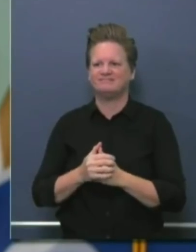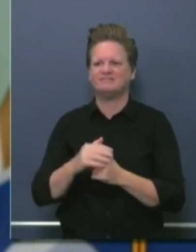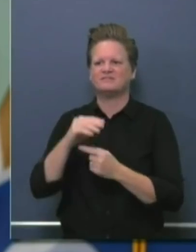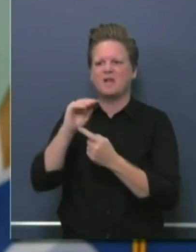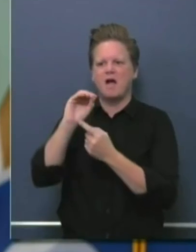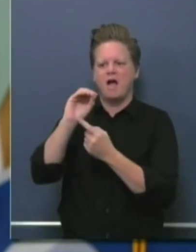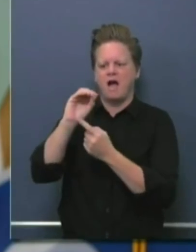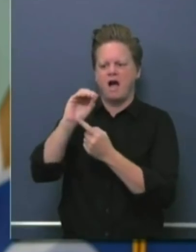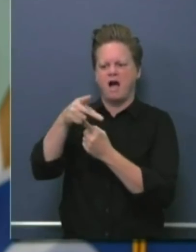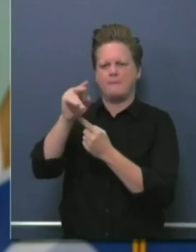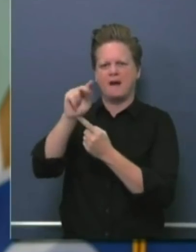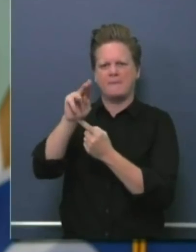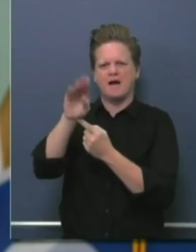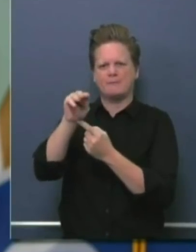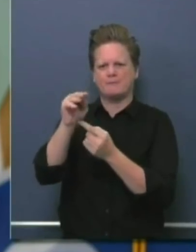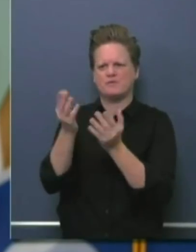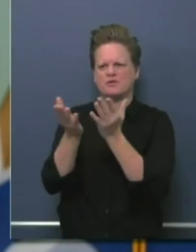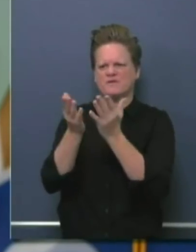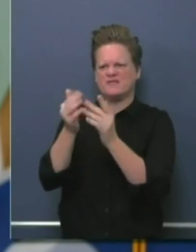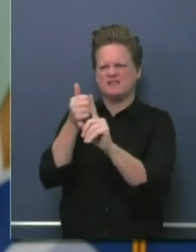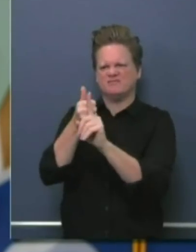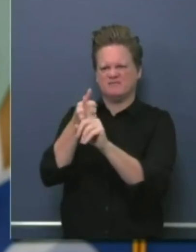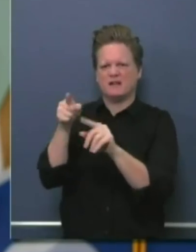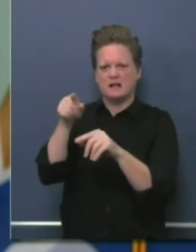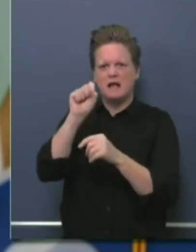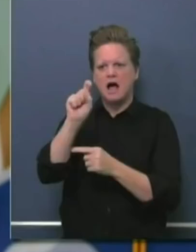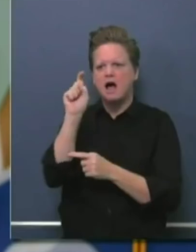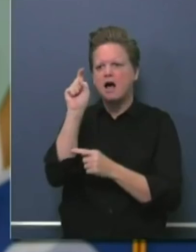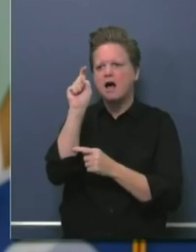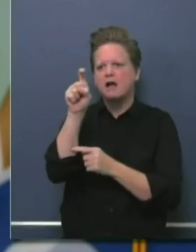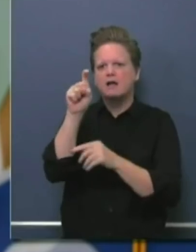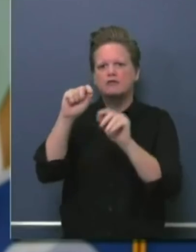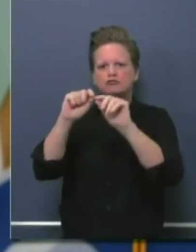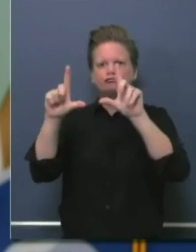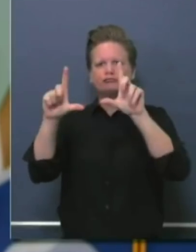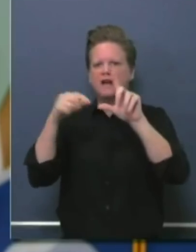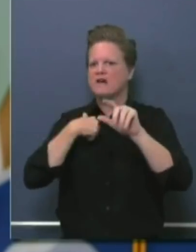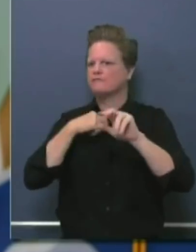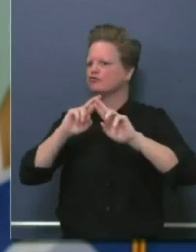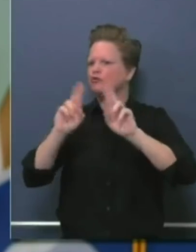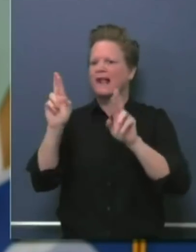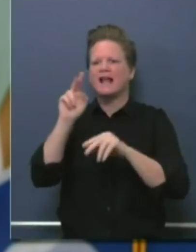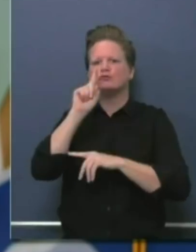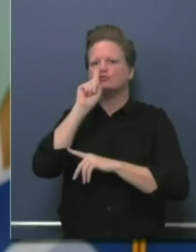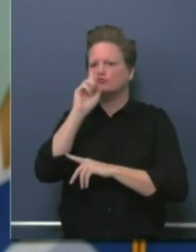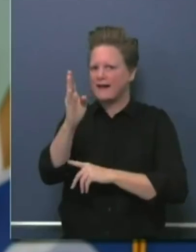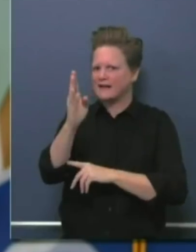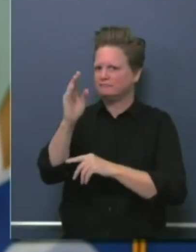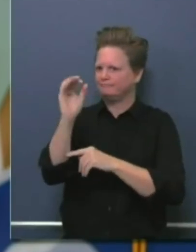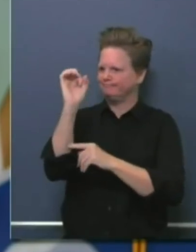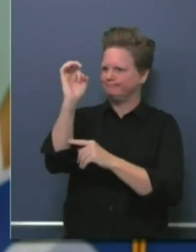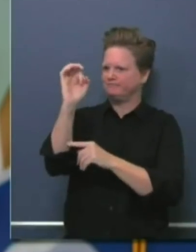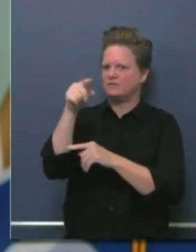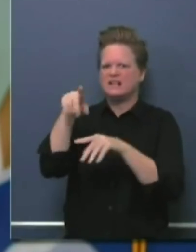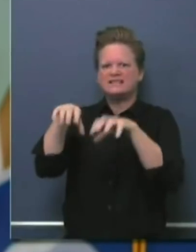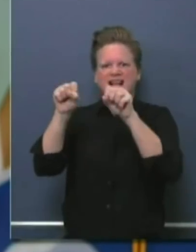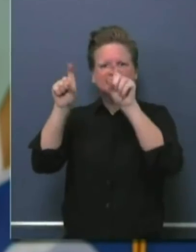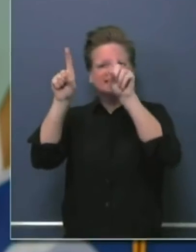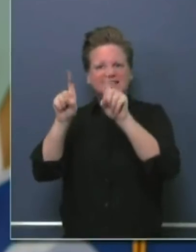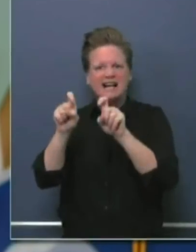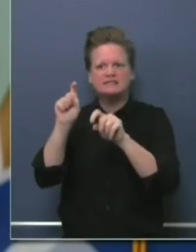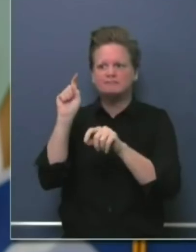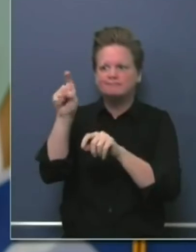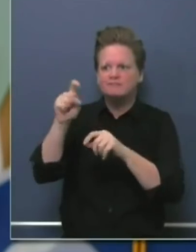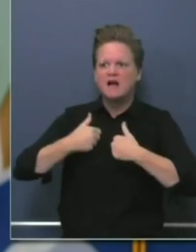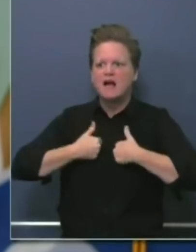this site, and you can literally make direct reservations for testing off the COVID19.ca.gov website. So that's